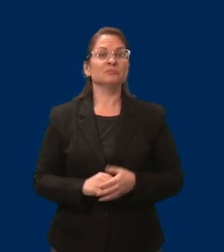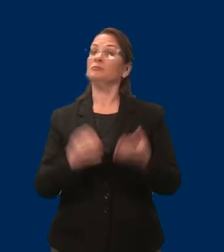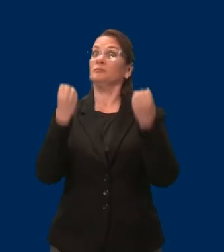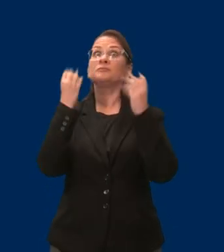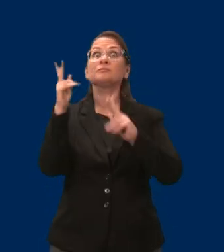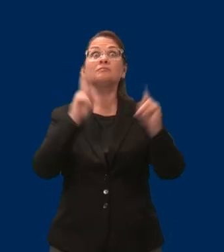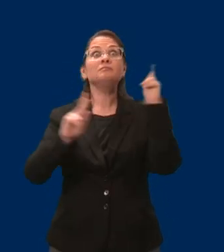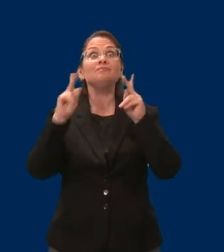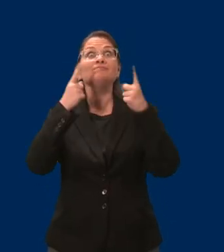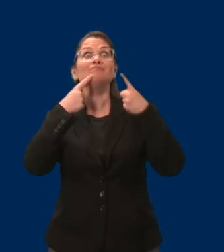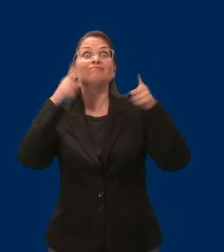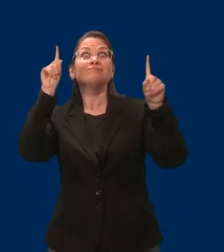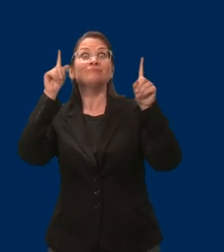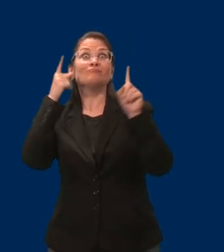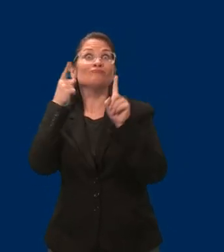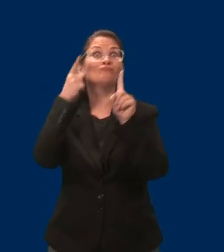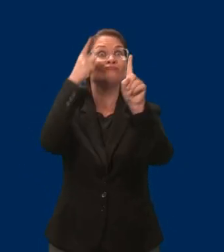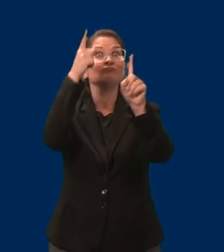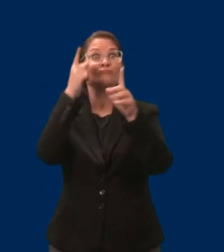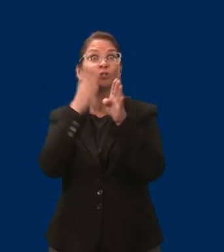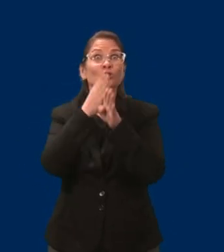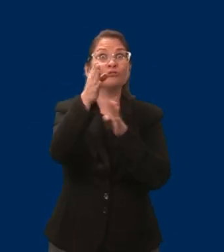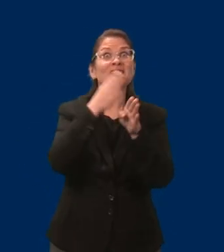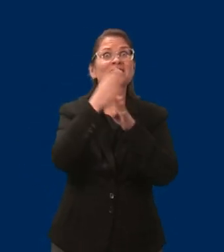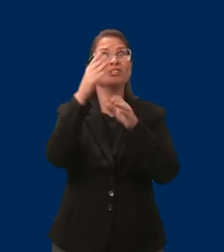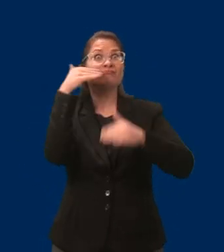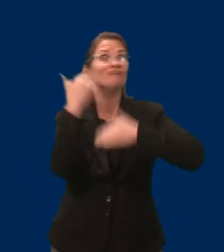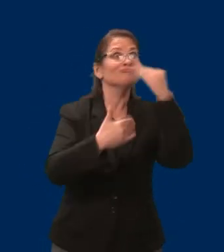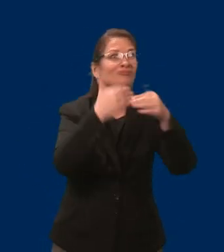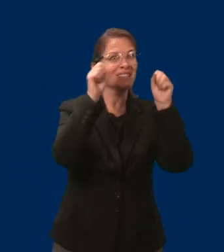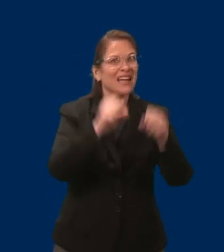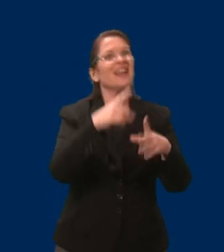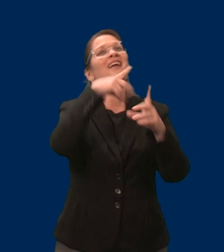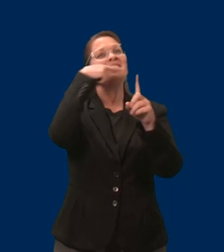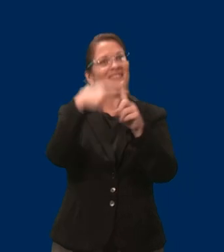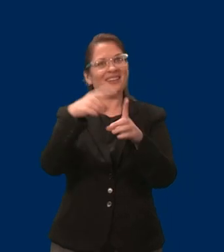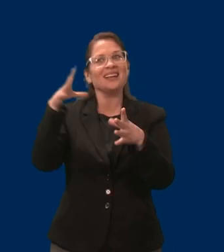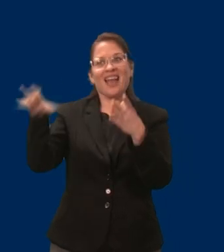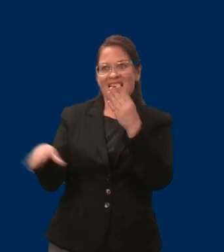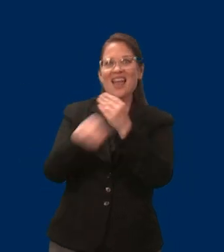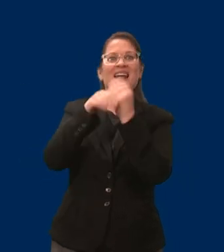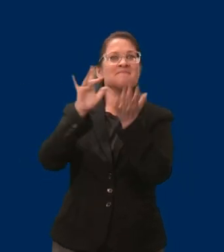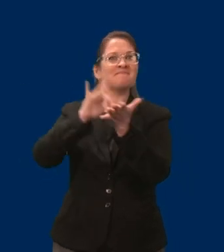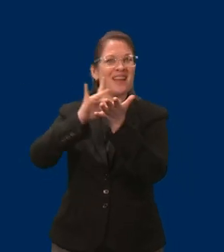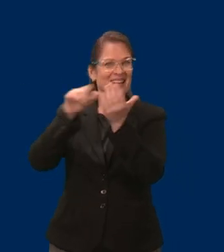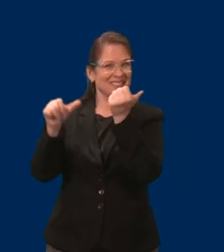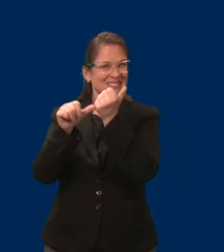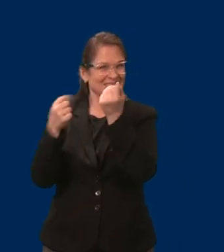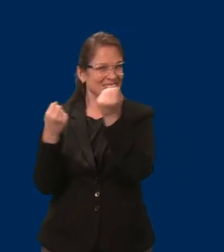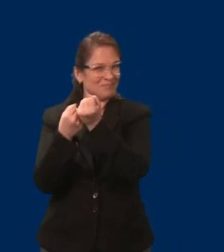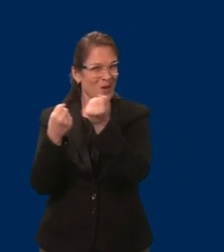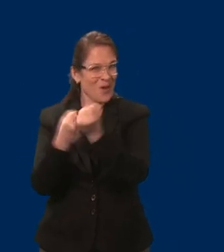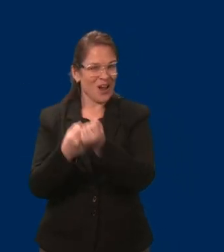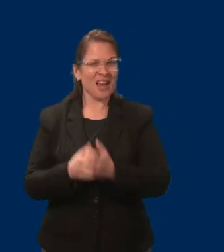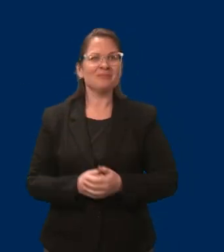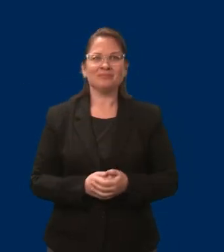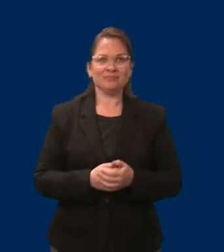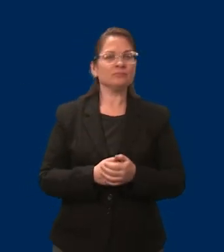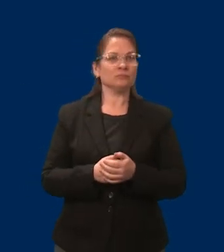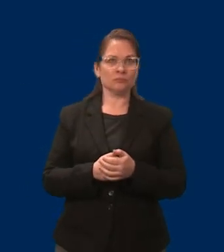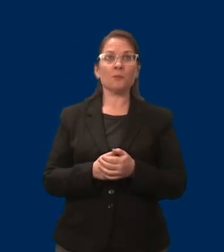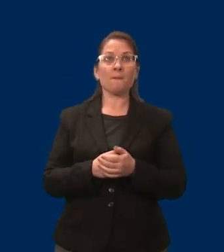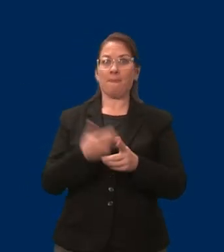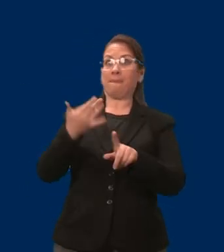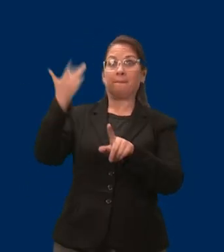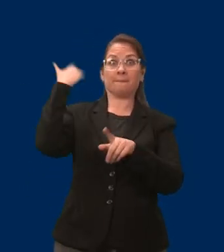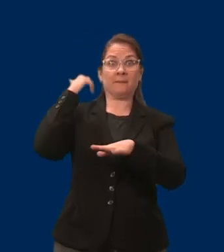important support they need. However, this program hasn't been adjusted since it was first put in place, and we're working as part of a team